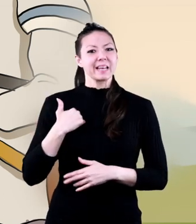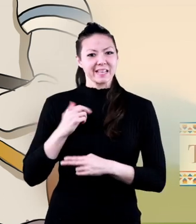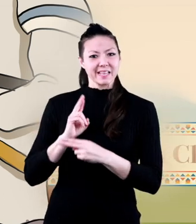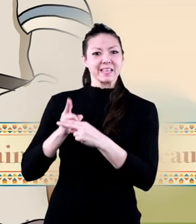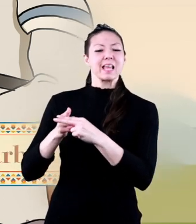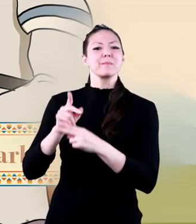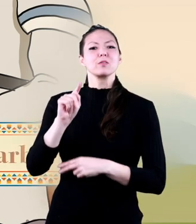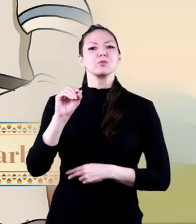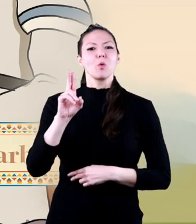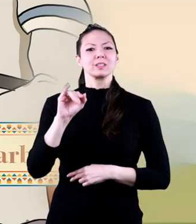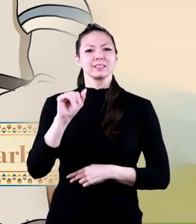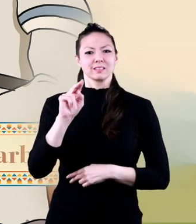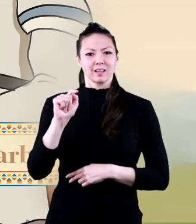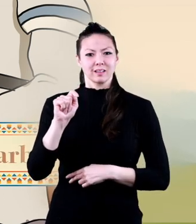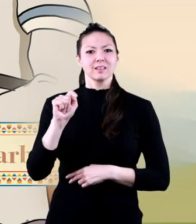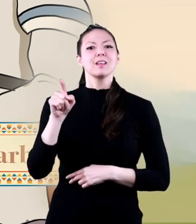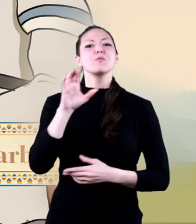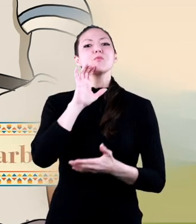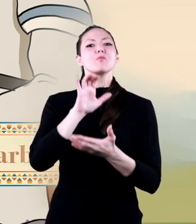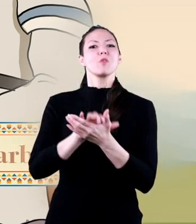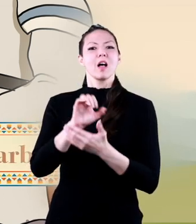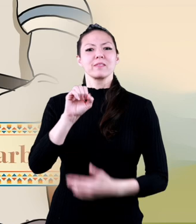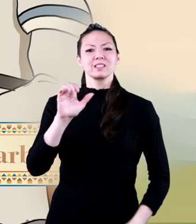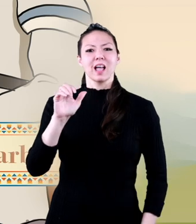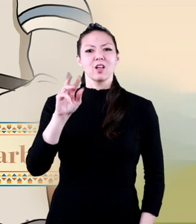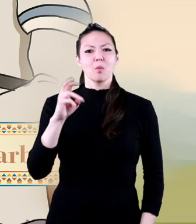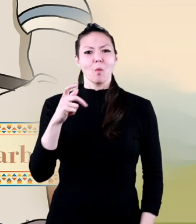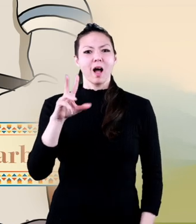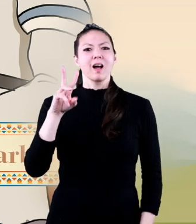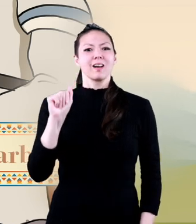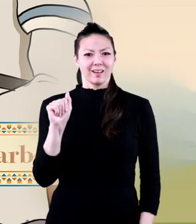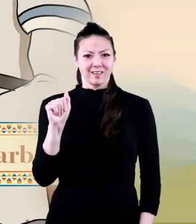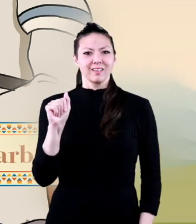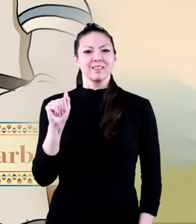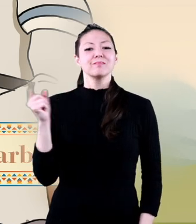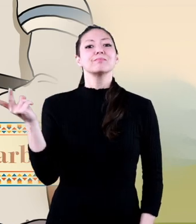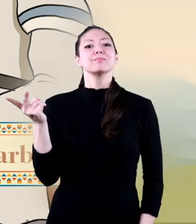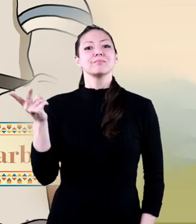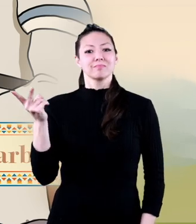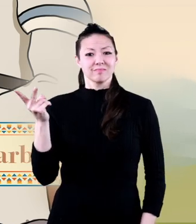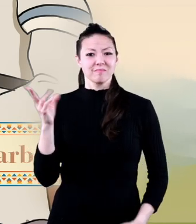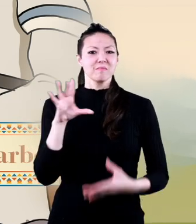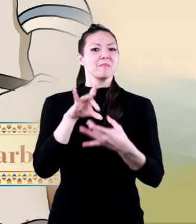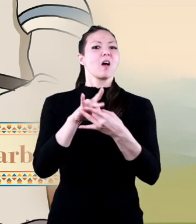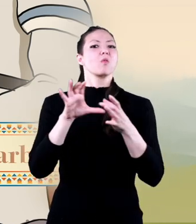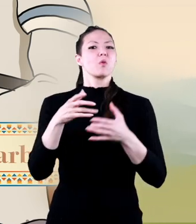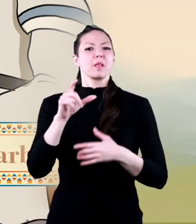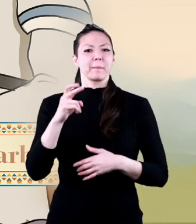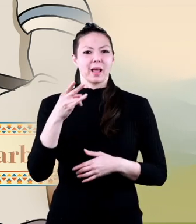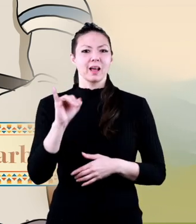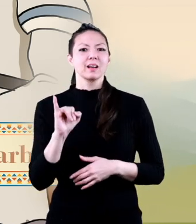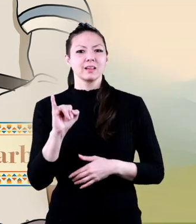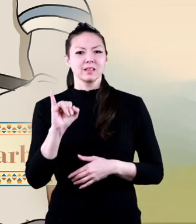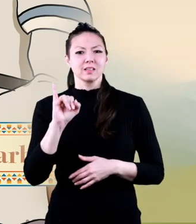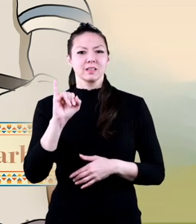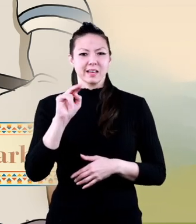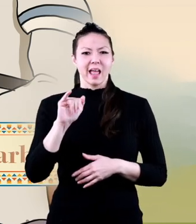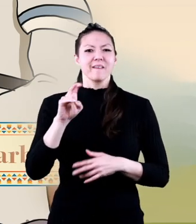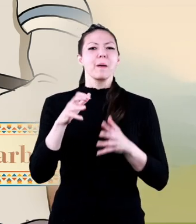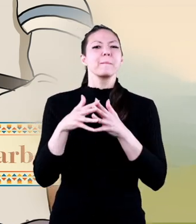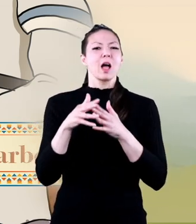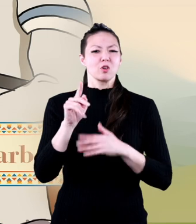French-Canadian named Toussaint Chabonneau and his wife, Sacagawea, who belonged to the Lemhi